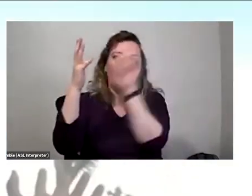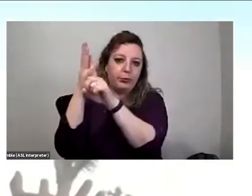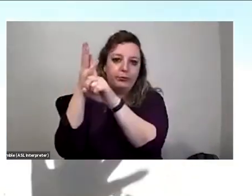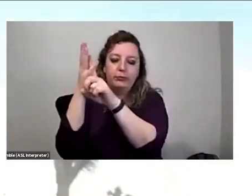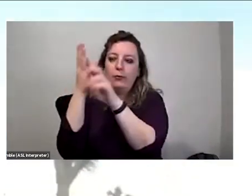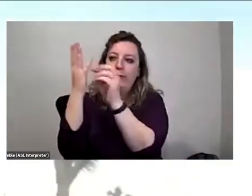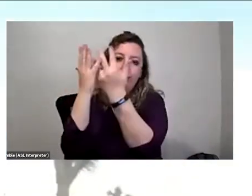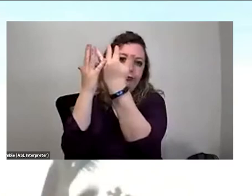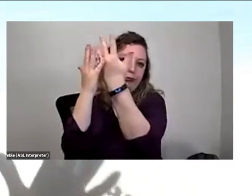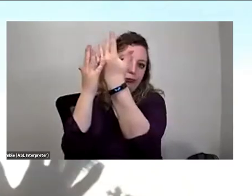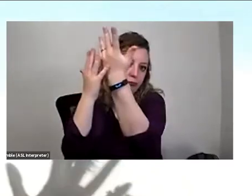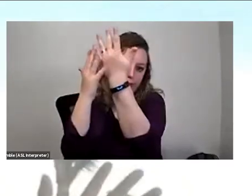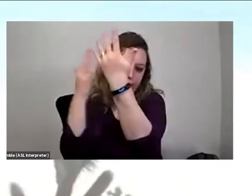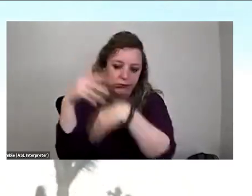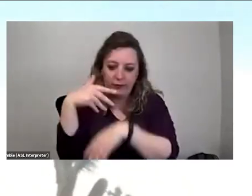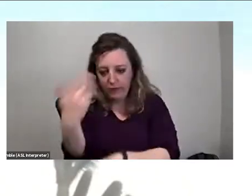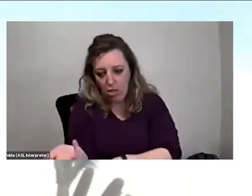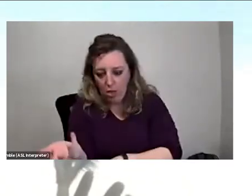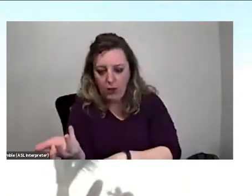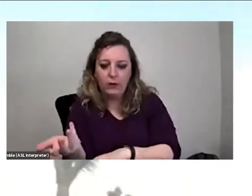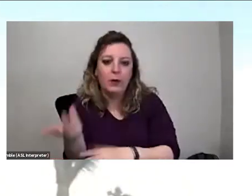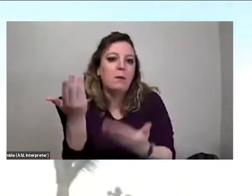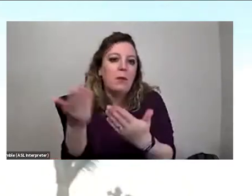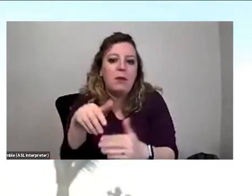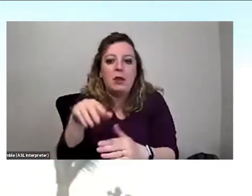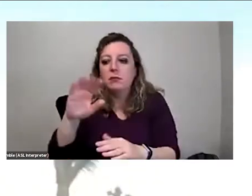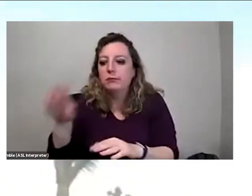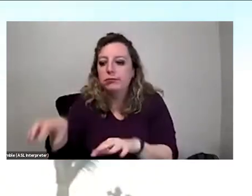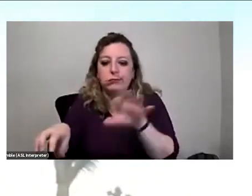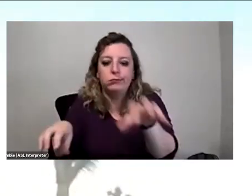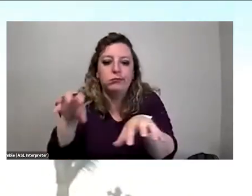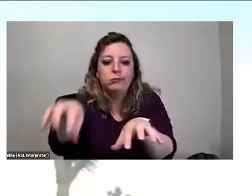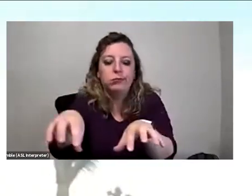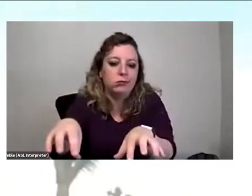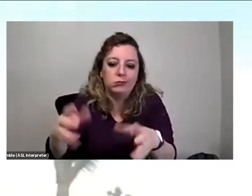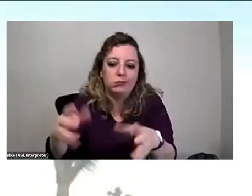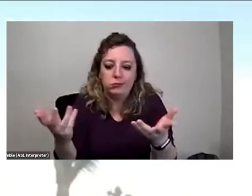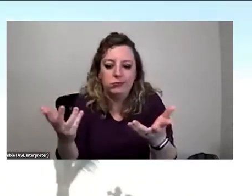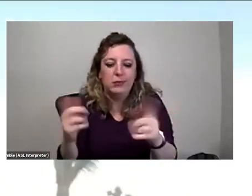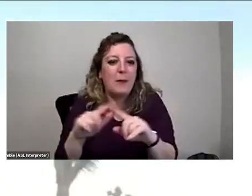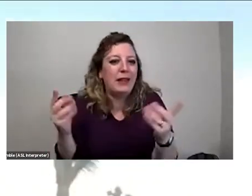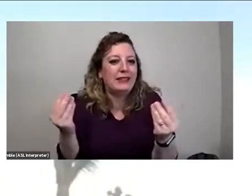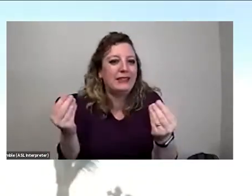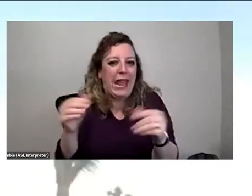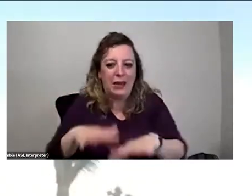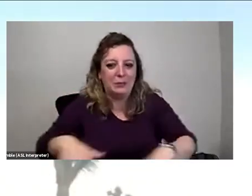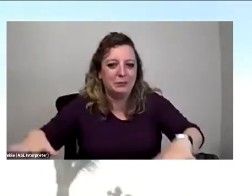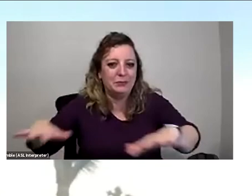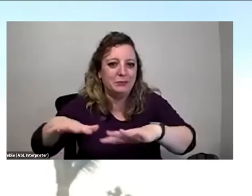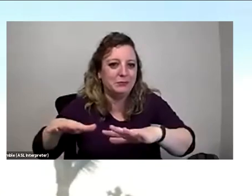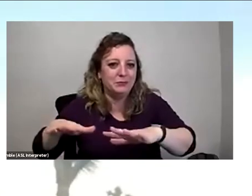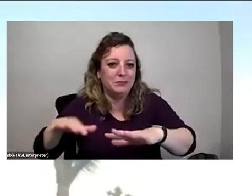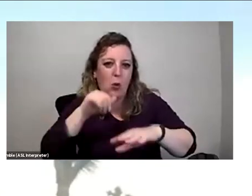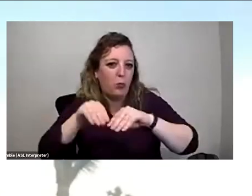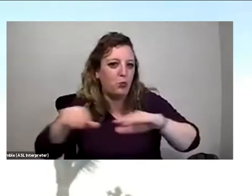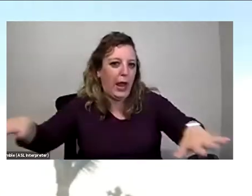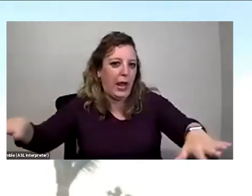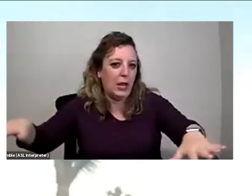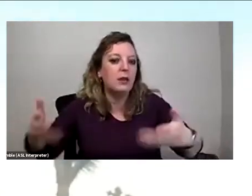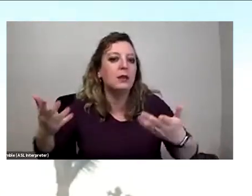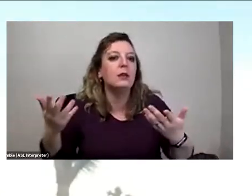catch on fire and fall over and maybe catch a few more bushes on fire, but there's like just bare sand between them. So the fire is not going to spread.